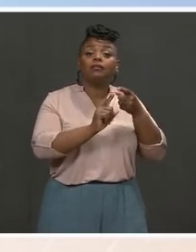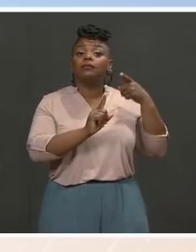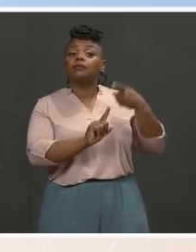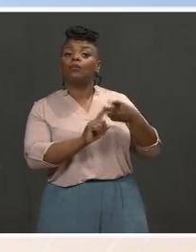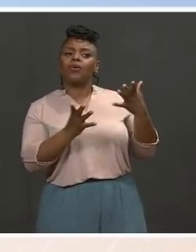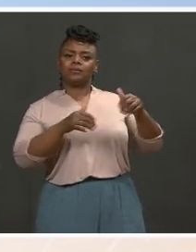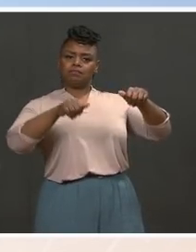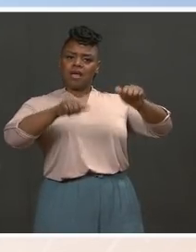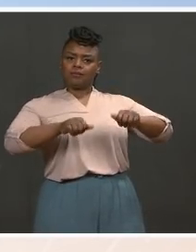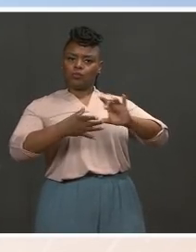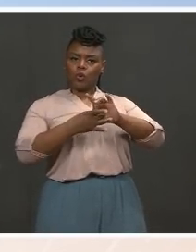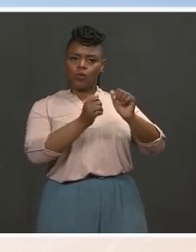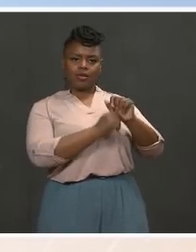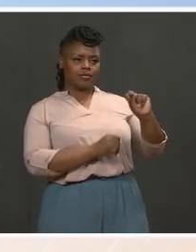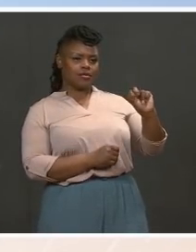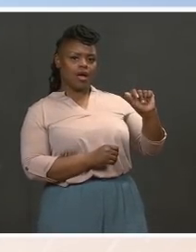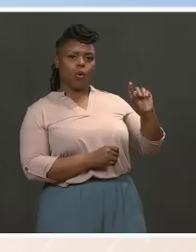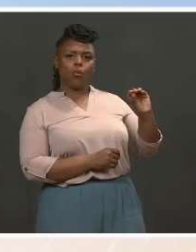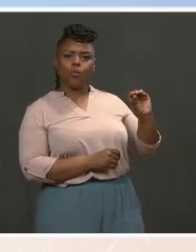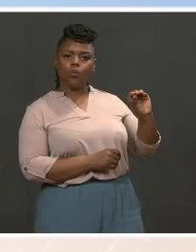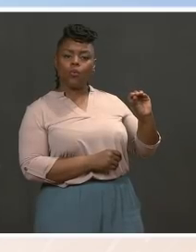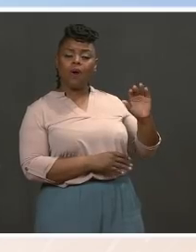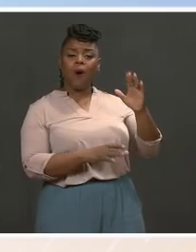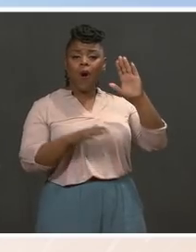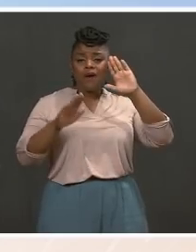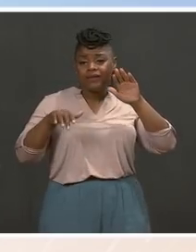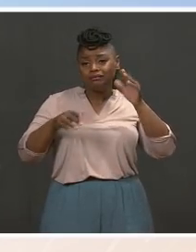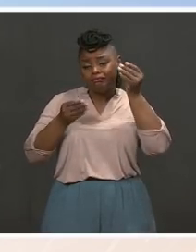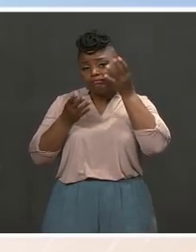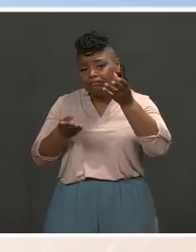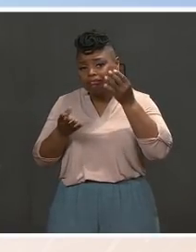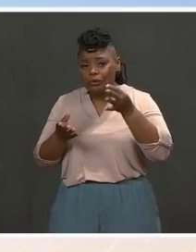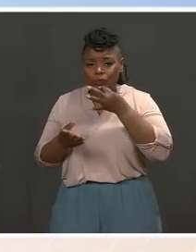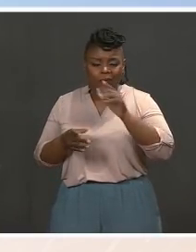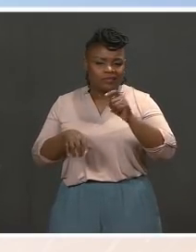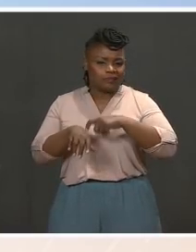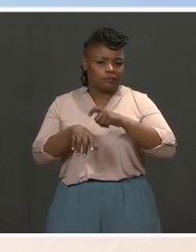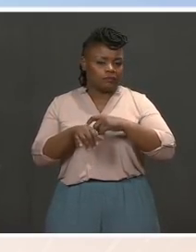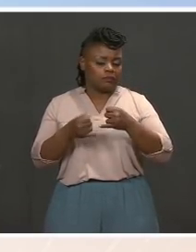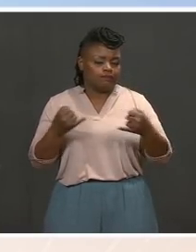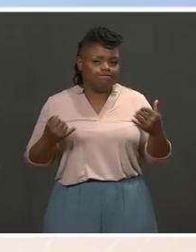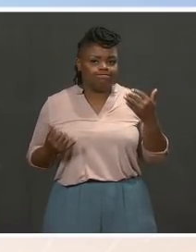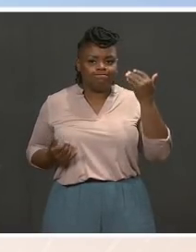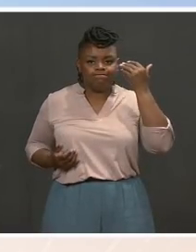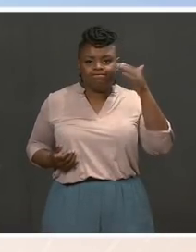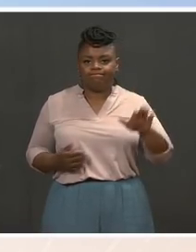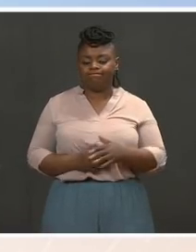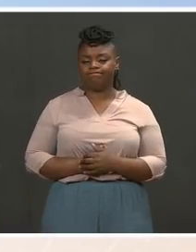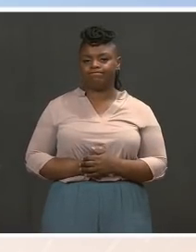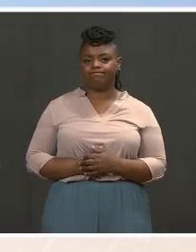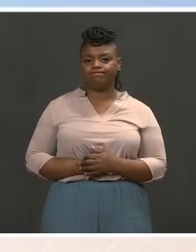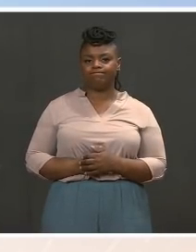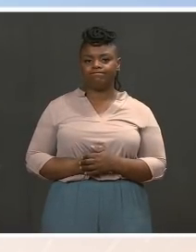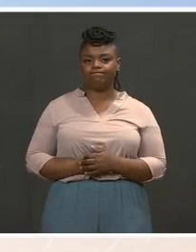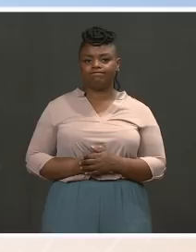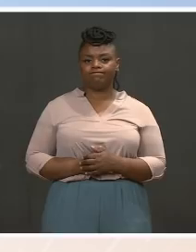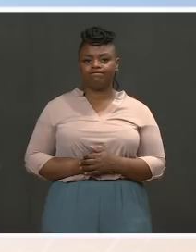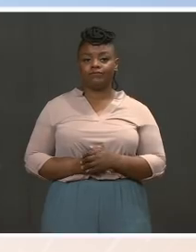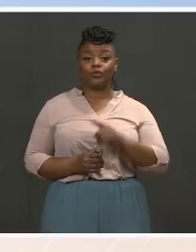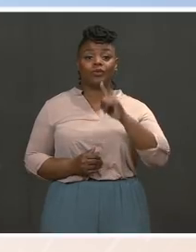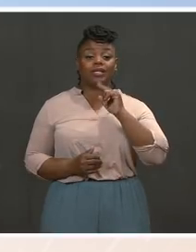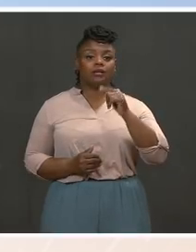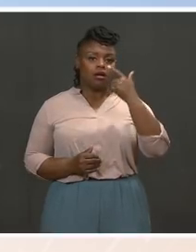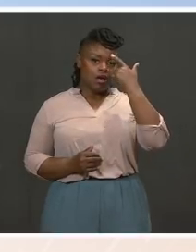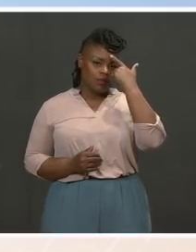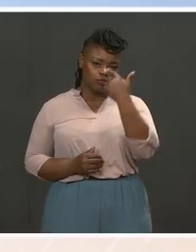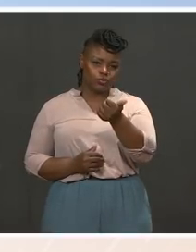hopefully he'll have an update soon. But I don't have a timeline on that for you. get an announcement this week? MS. I can't give you a timeline. It's really up to his own decision-making